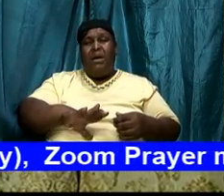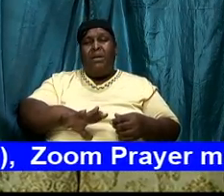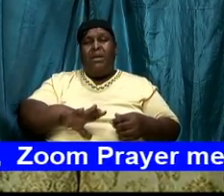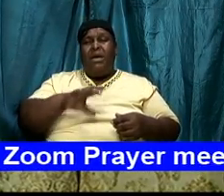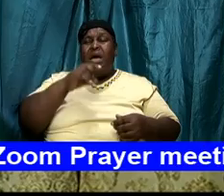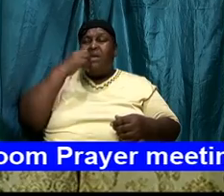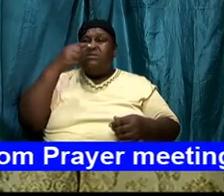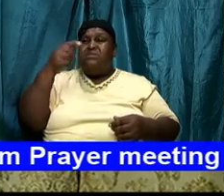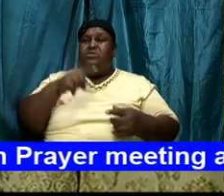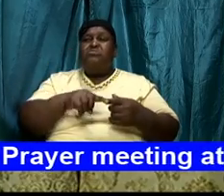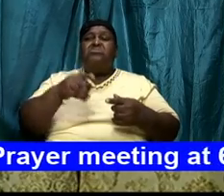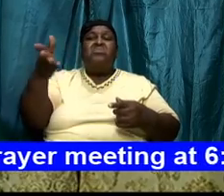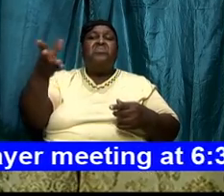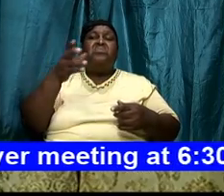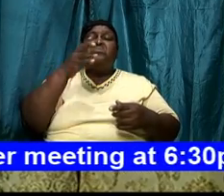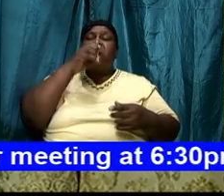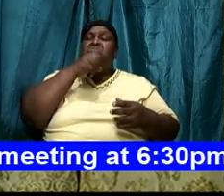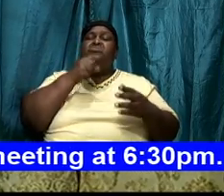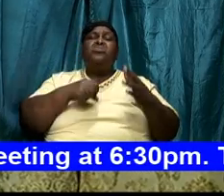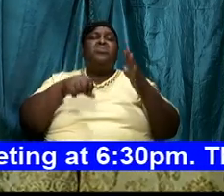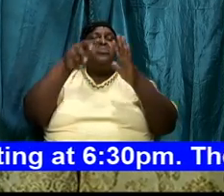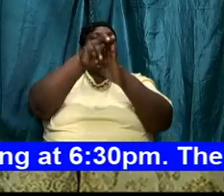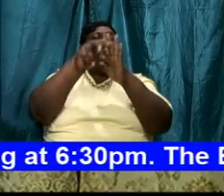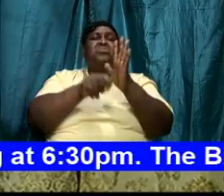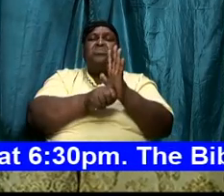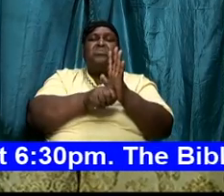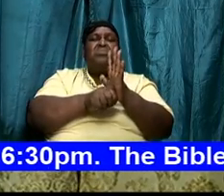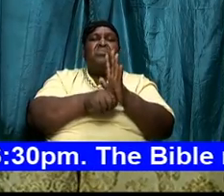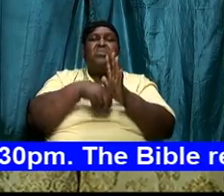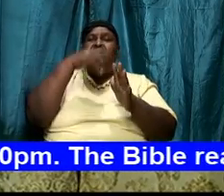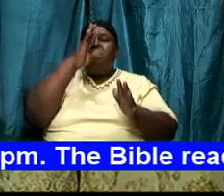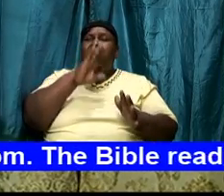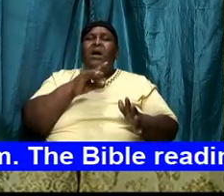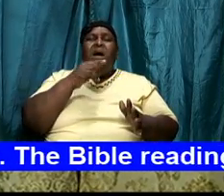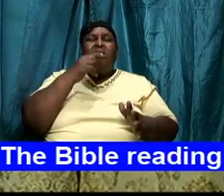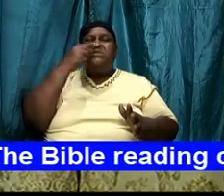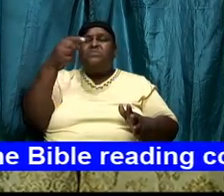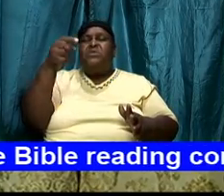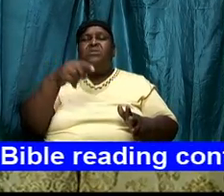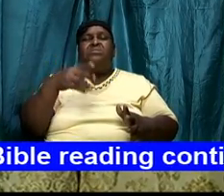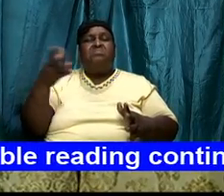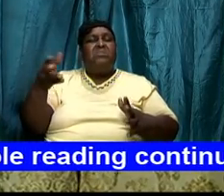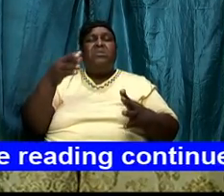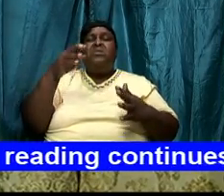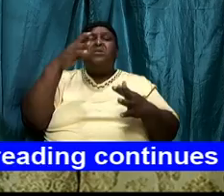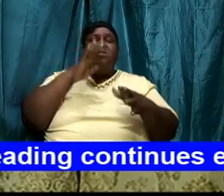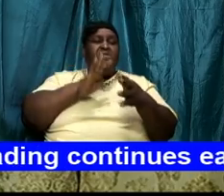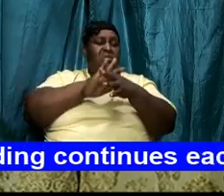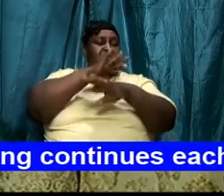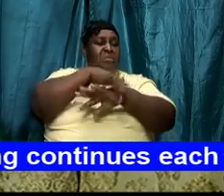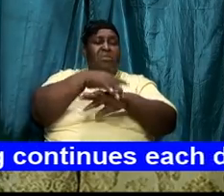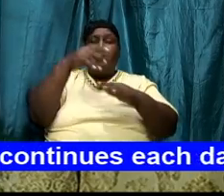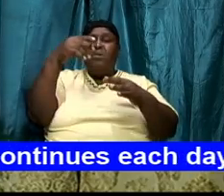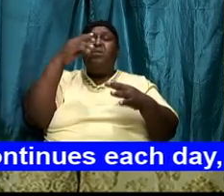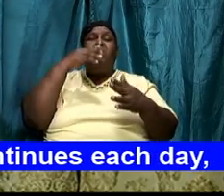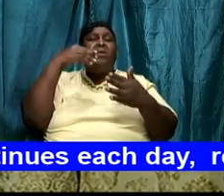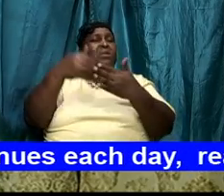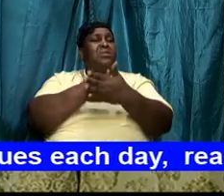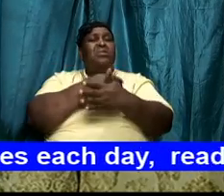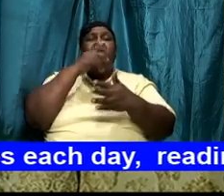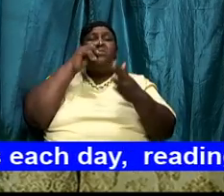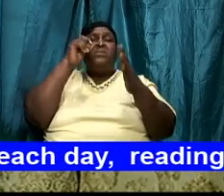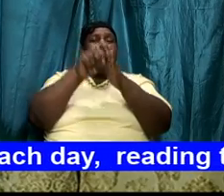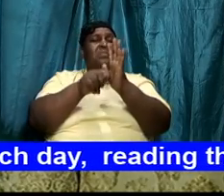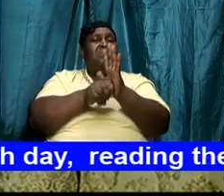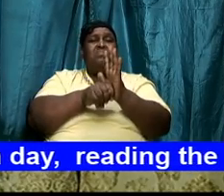to those that were there in Old Testament time he spoke to those that were back in the early New Testament time he speaks